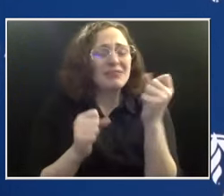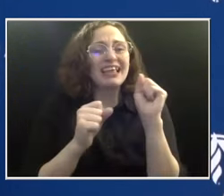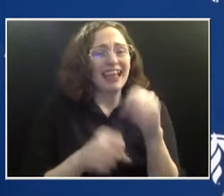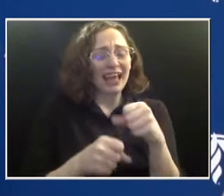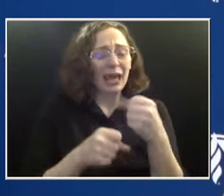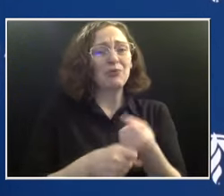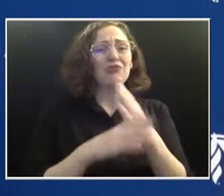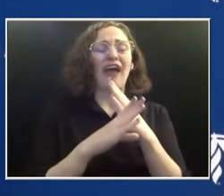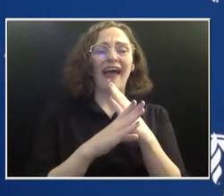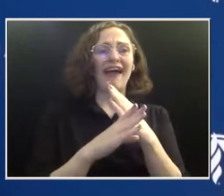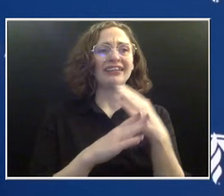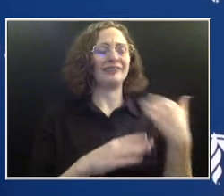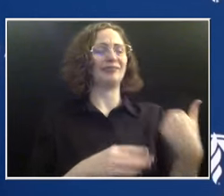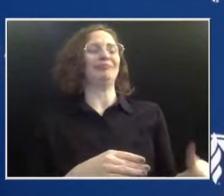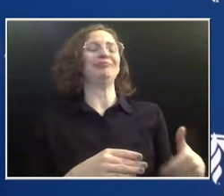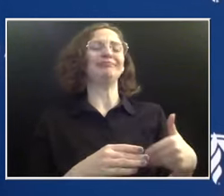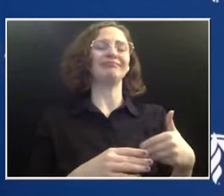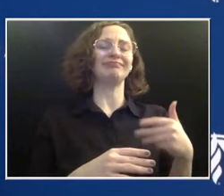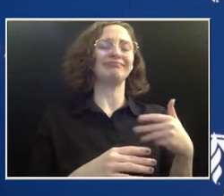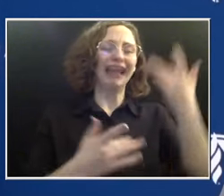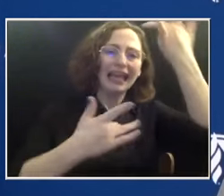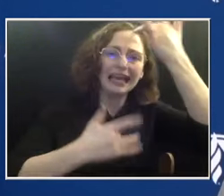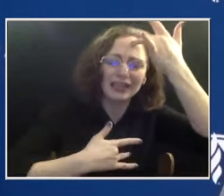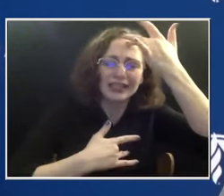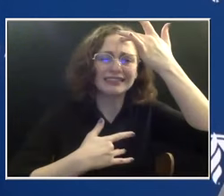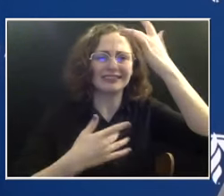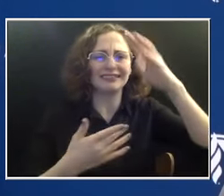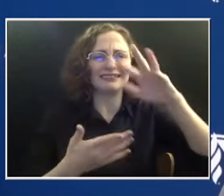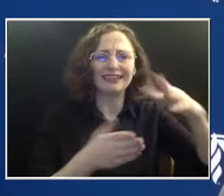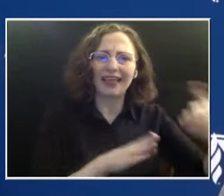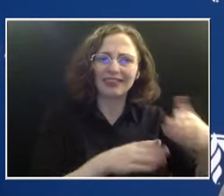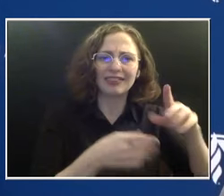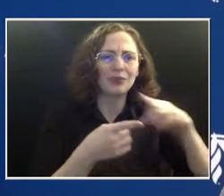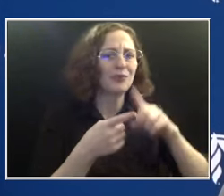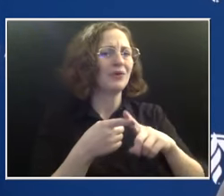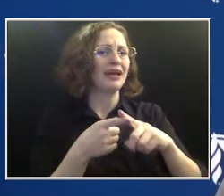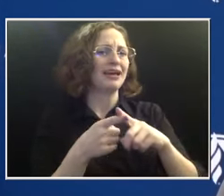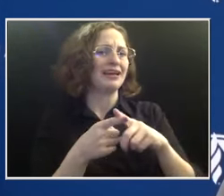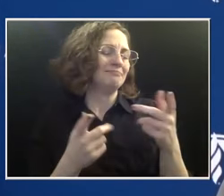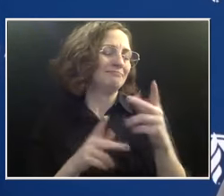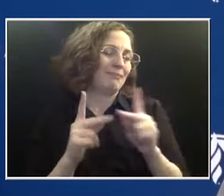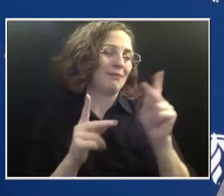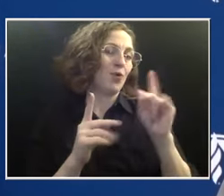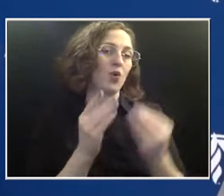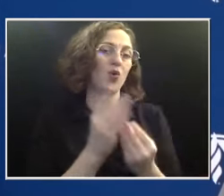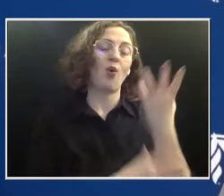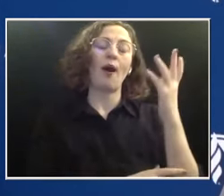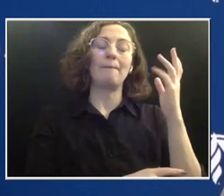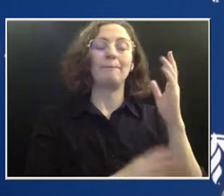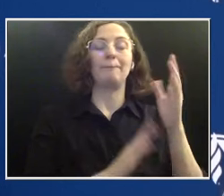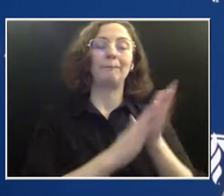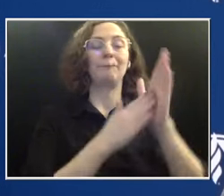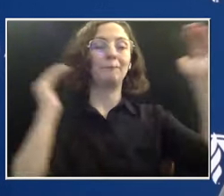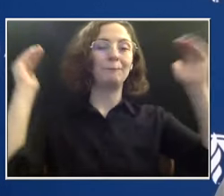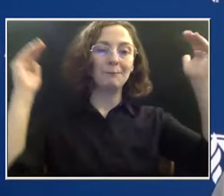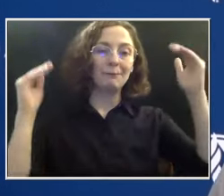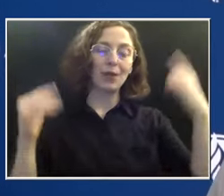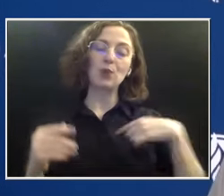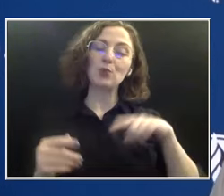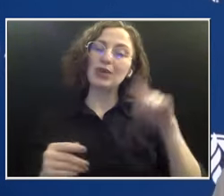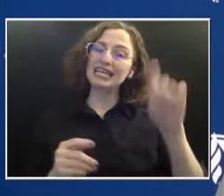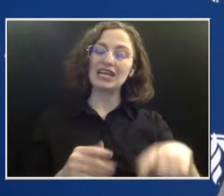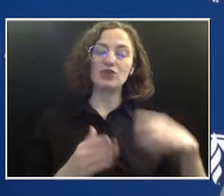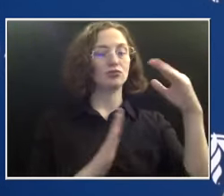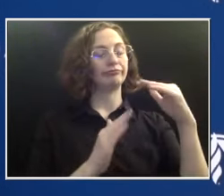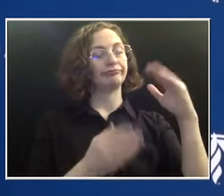older. And I think we need to continue to promote these things. And it is, we need to reduce the stigma. We need to increase access.